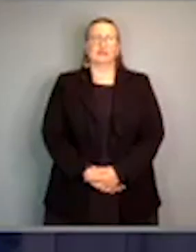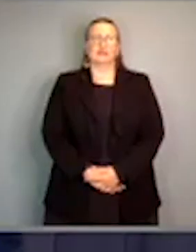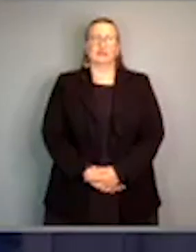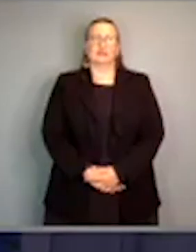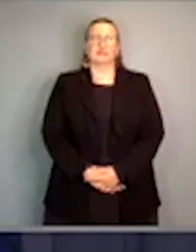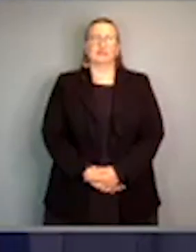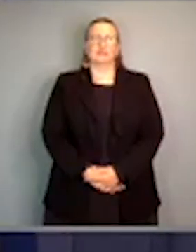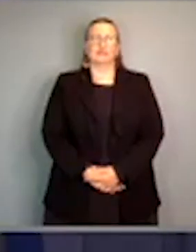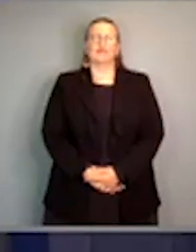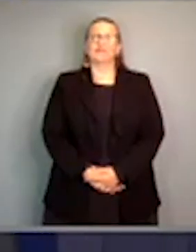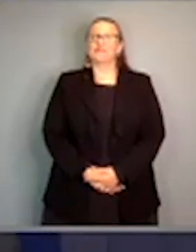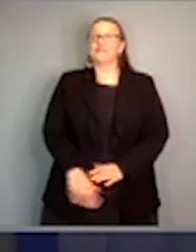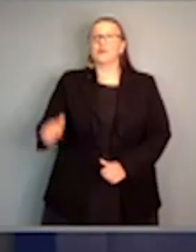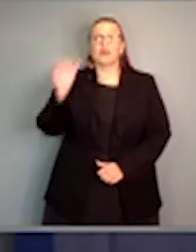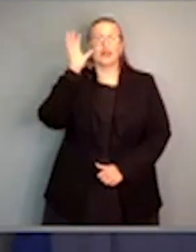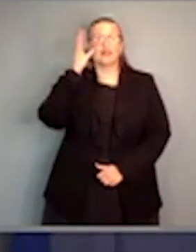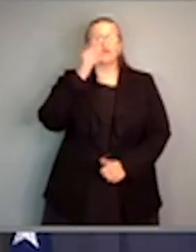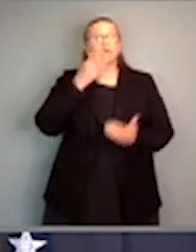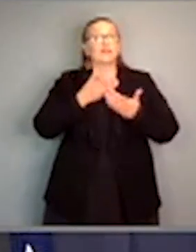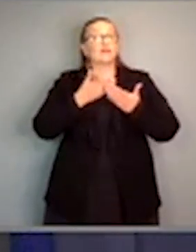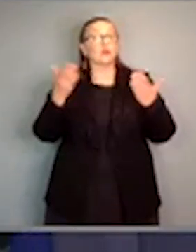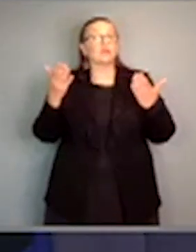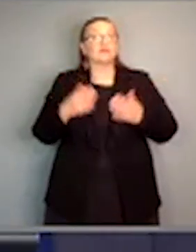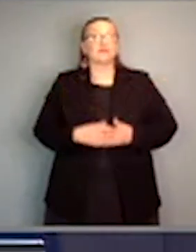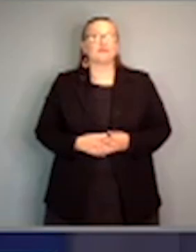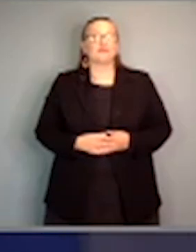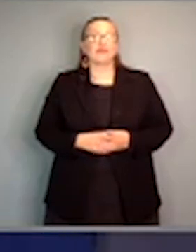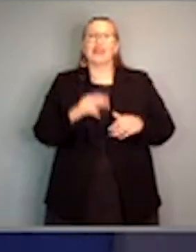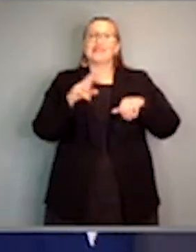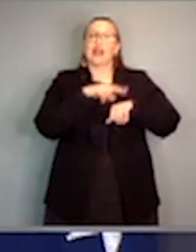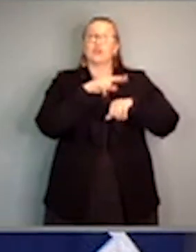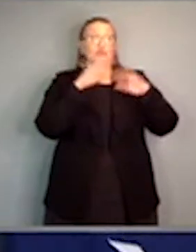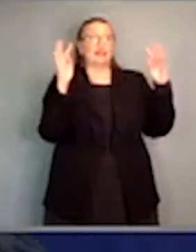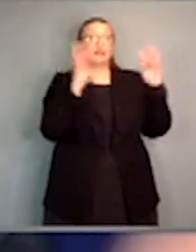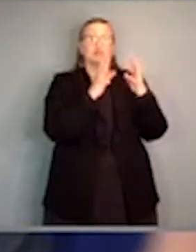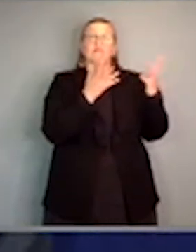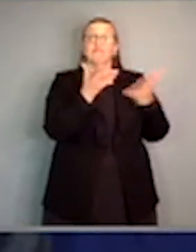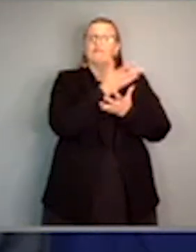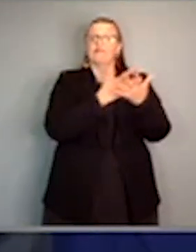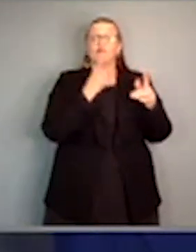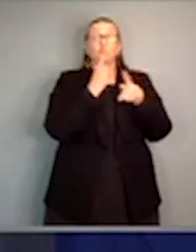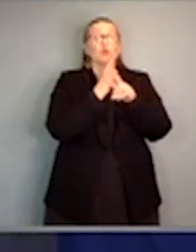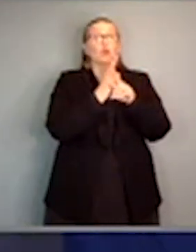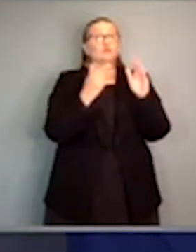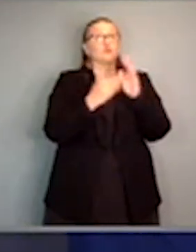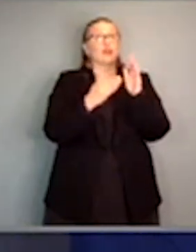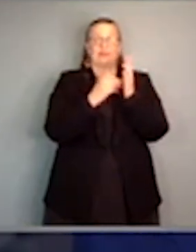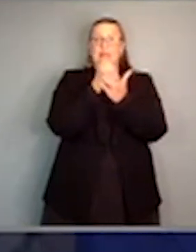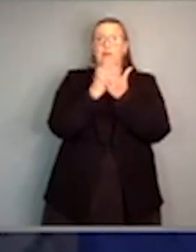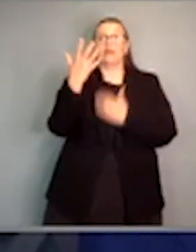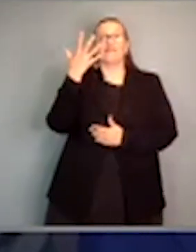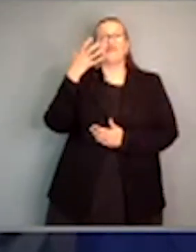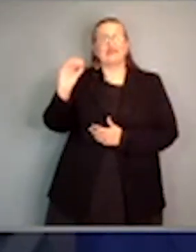Good afternoon. The National Cabinet has met for the 50th time today. We've met at a time when so many